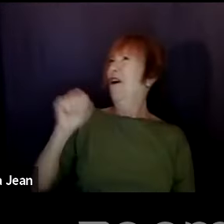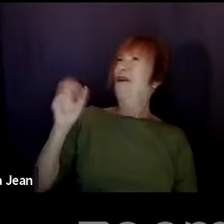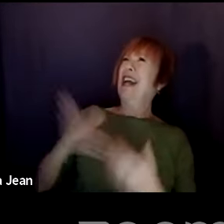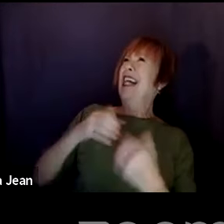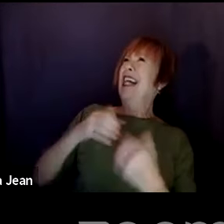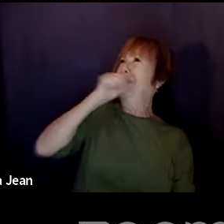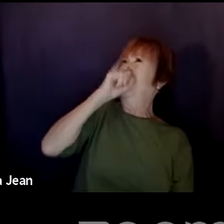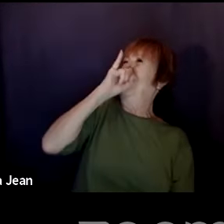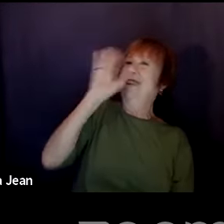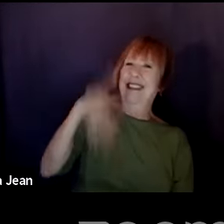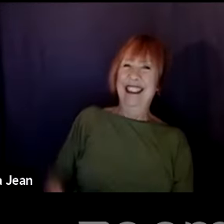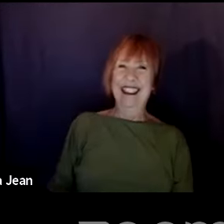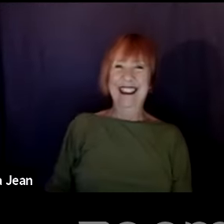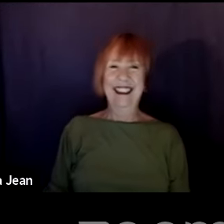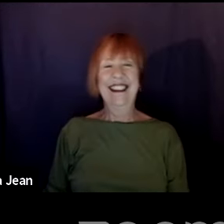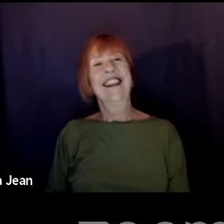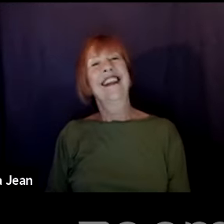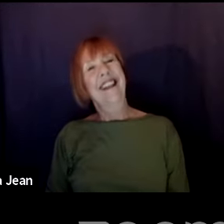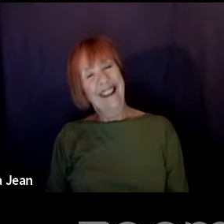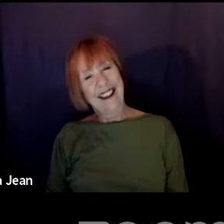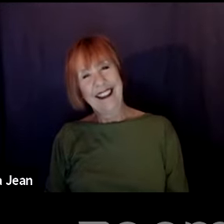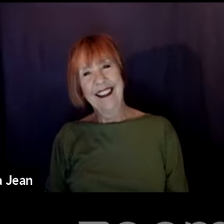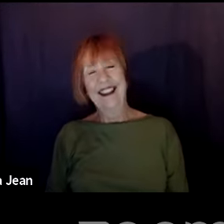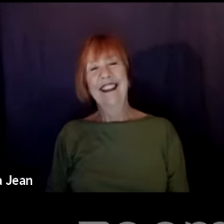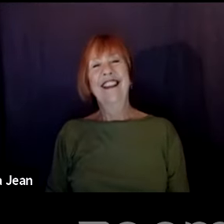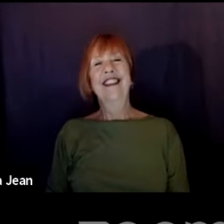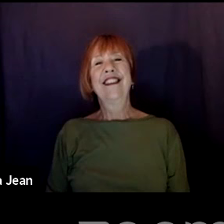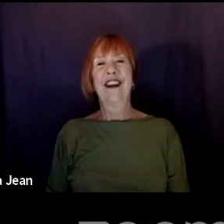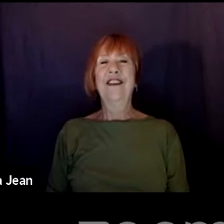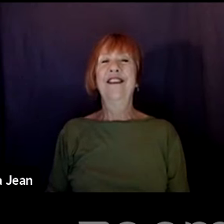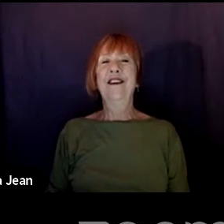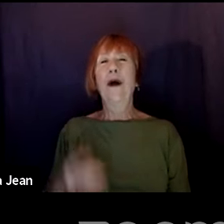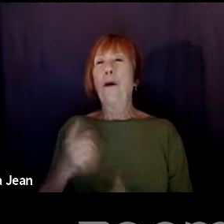Amy, what really happens when you finish the first draft?